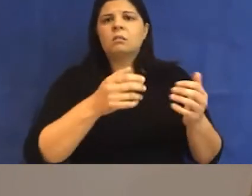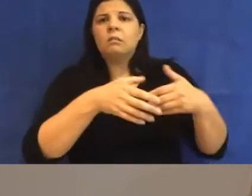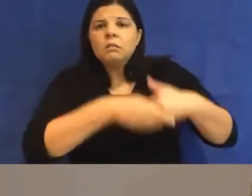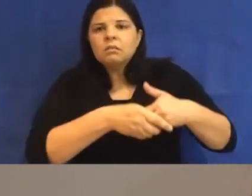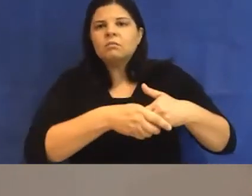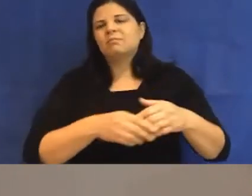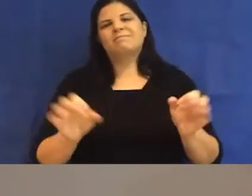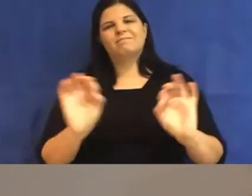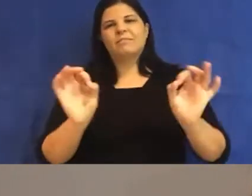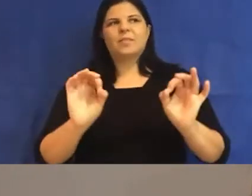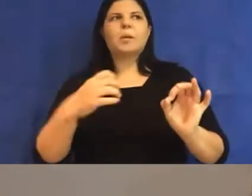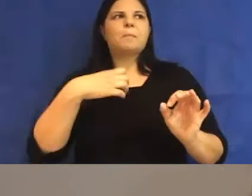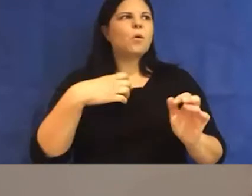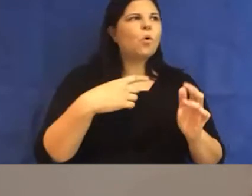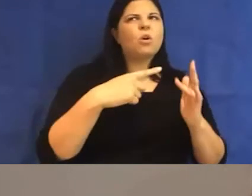deeper into debt to each other.